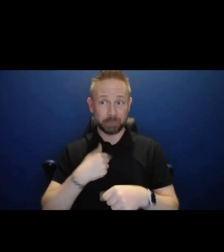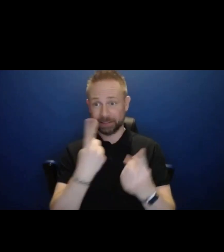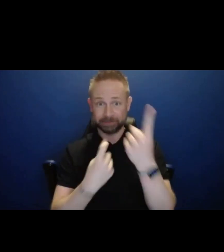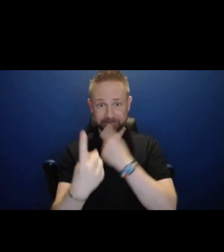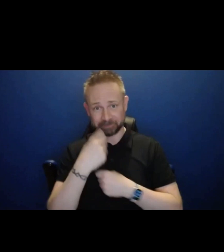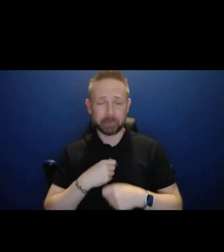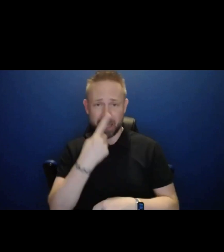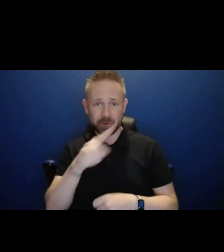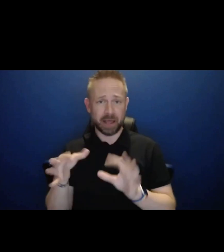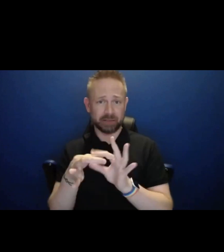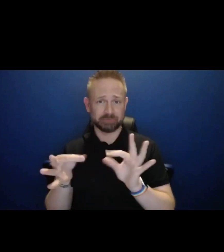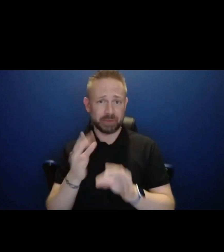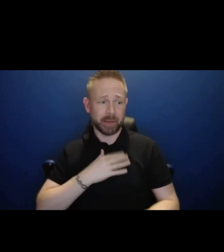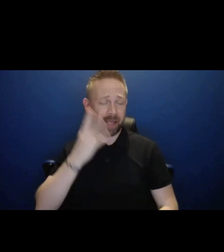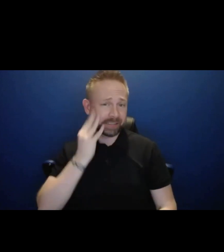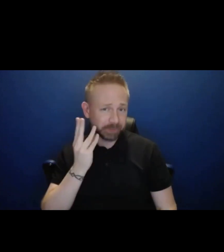experience.